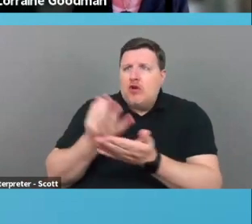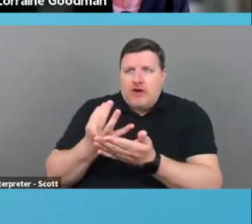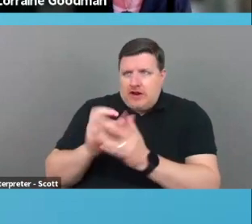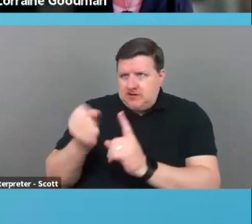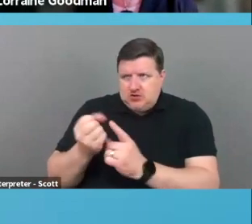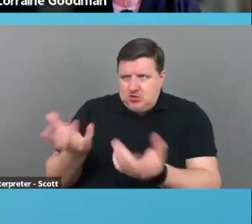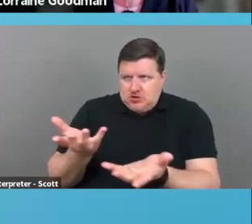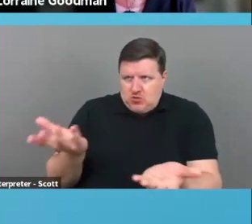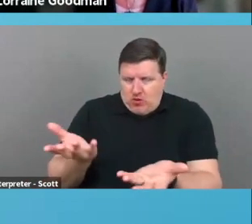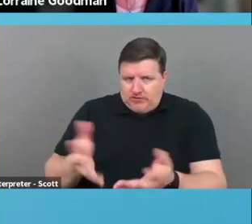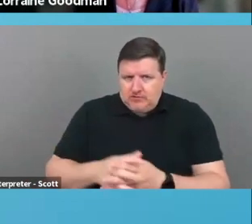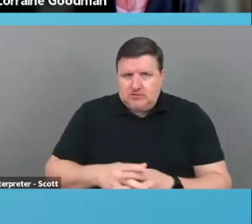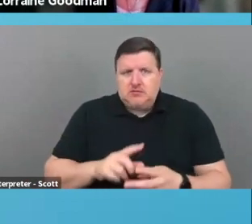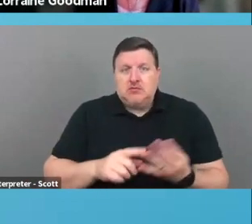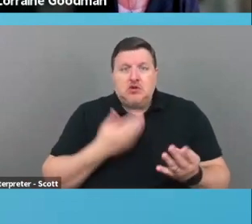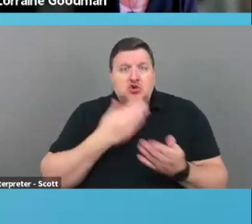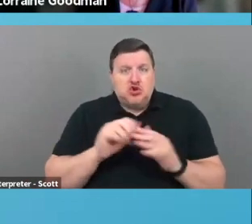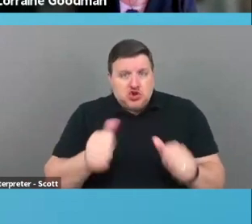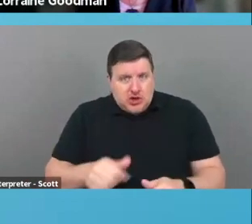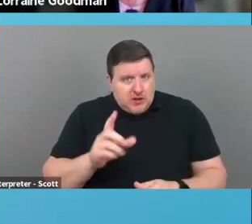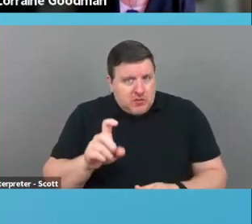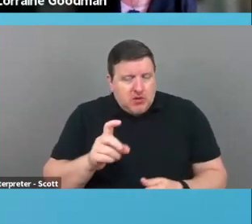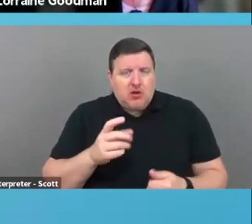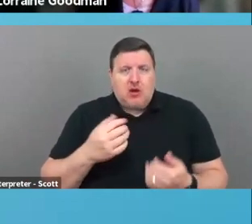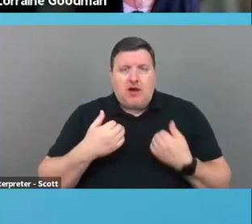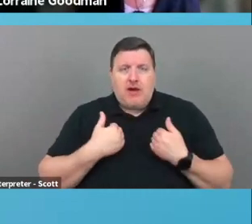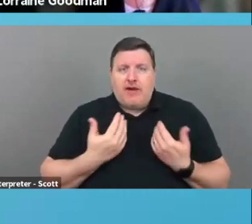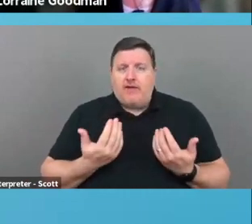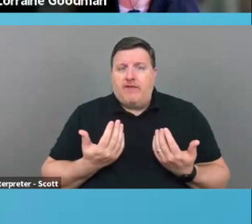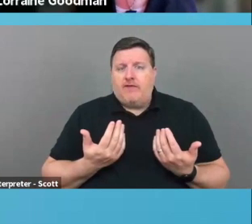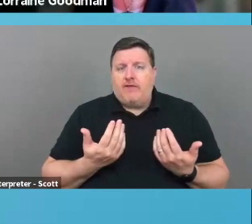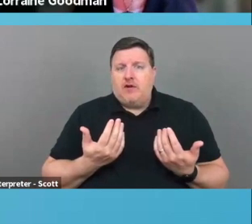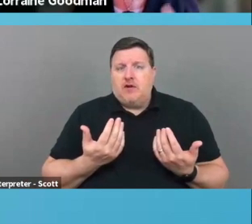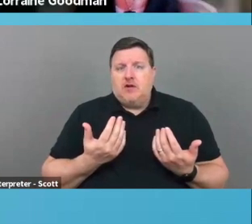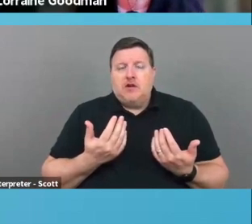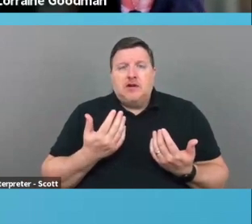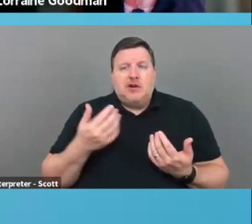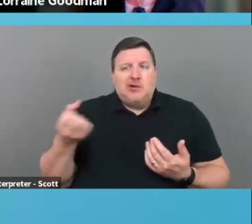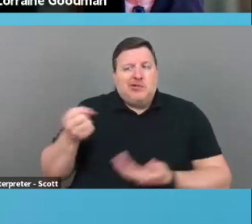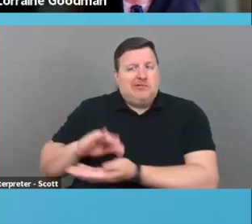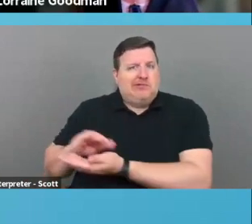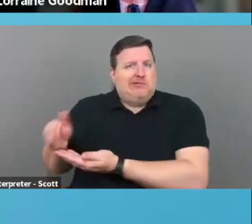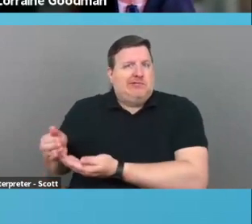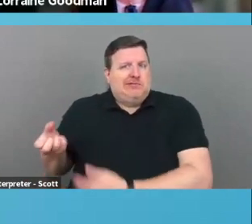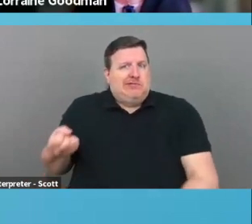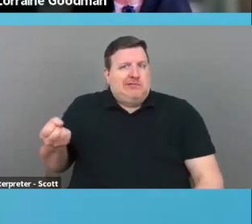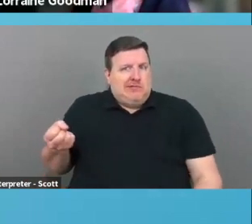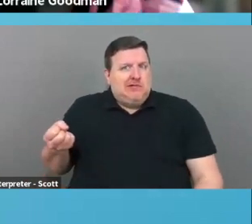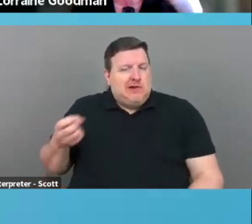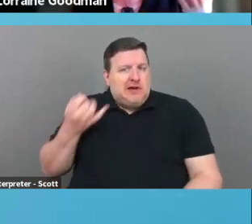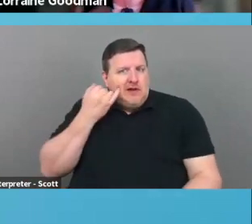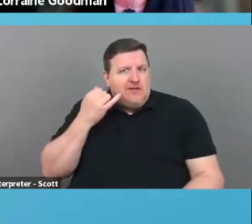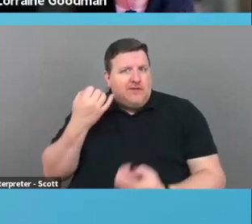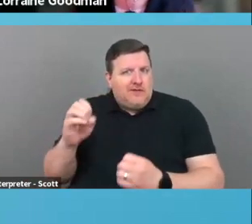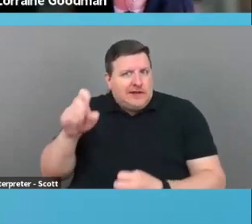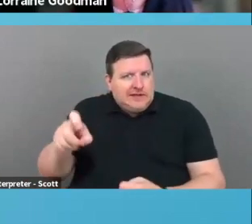organization? Are they in good shape? Do they have a rainy day fund or an endowment? Do they have a